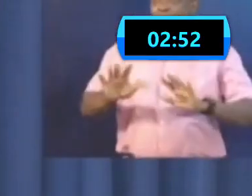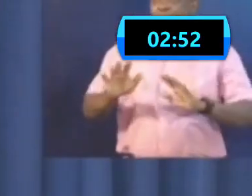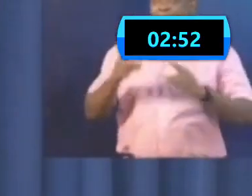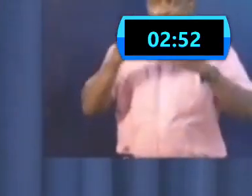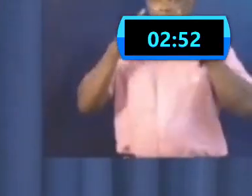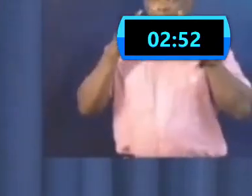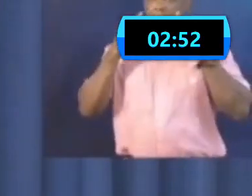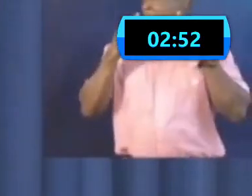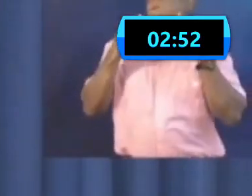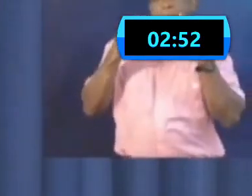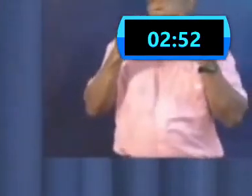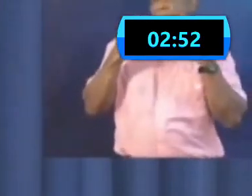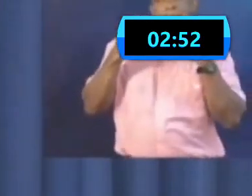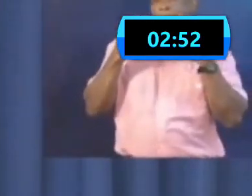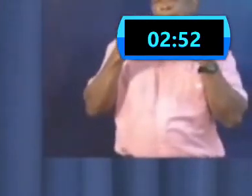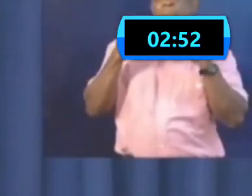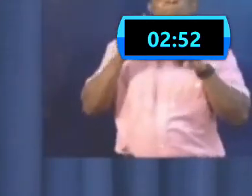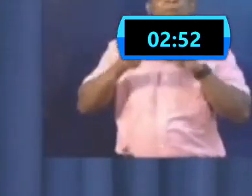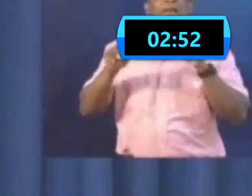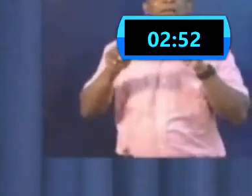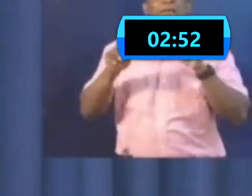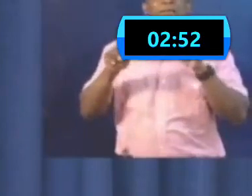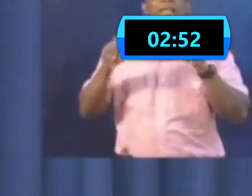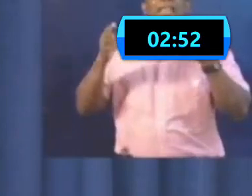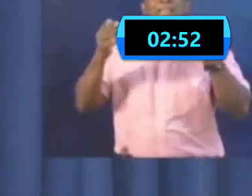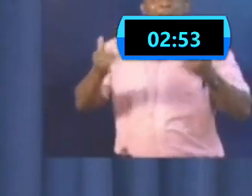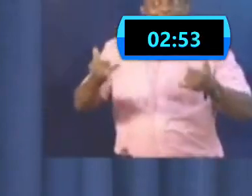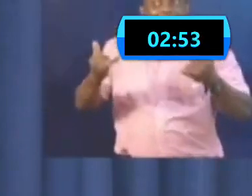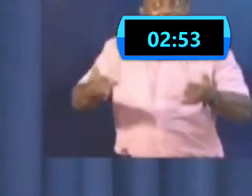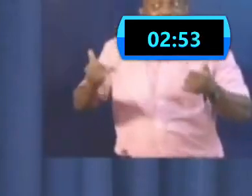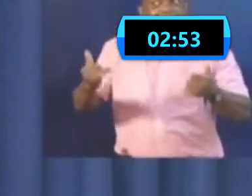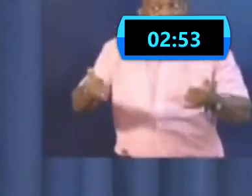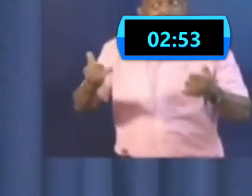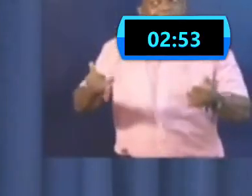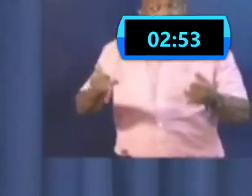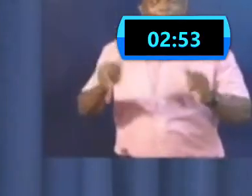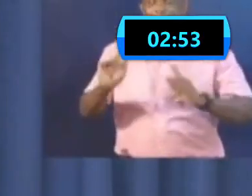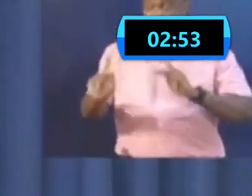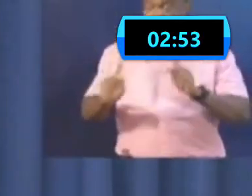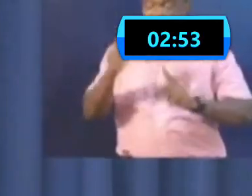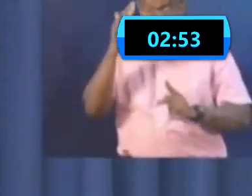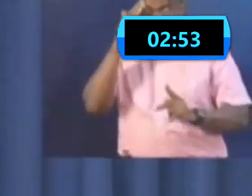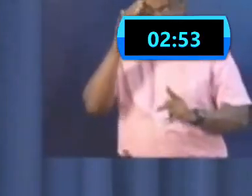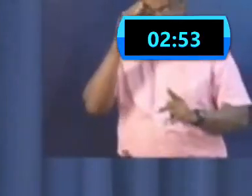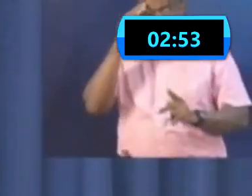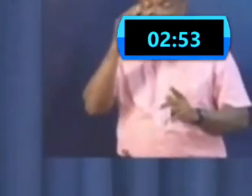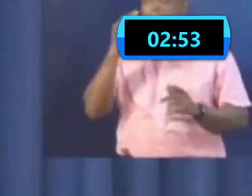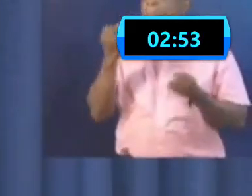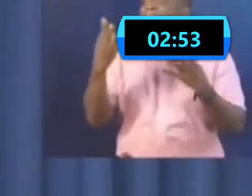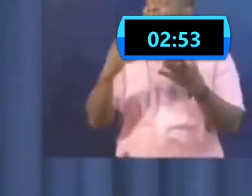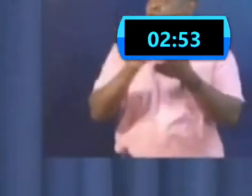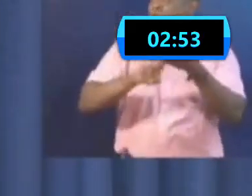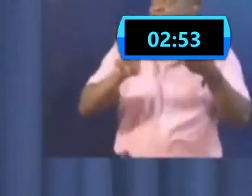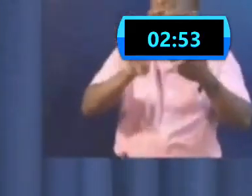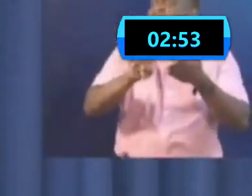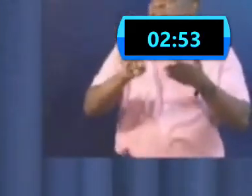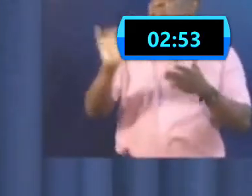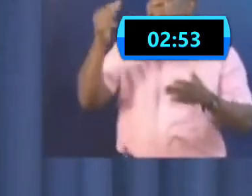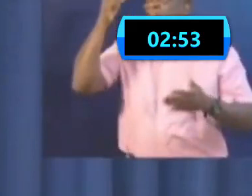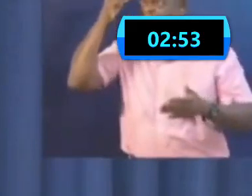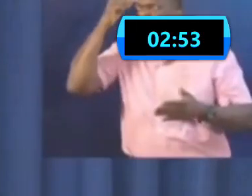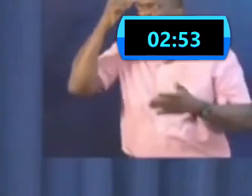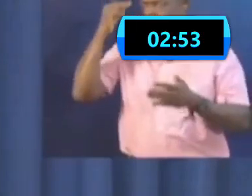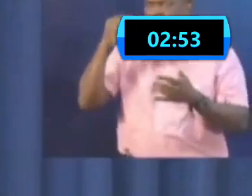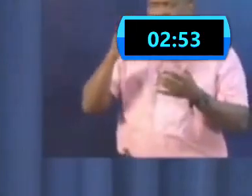major contributor. In the meantime, a lot of examinations were being done at universities and government institutions around the world